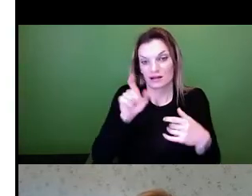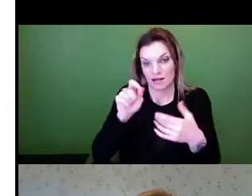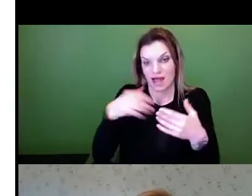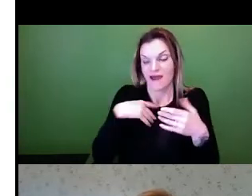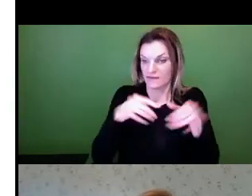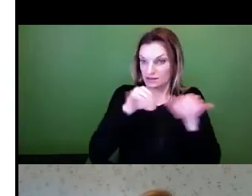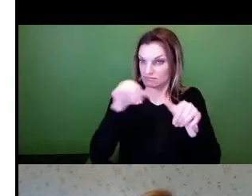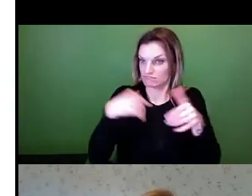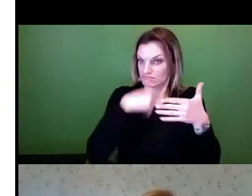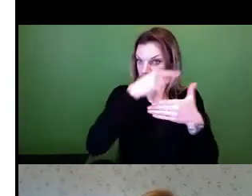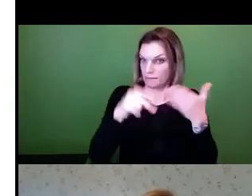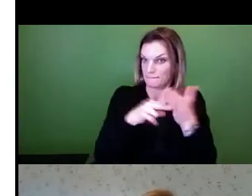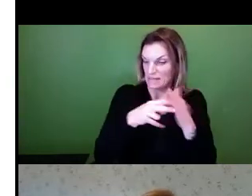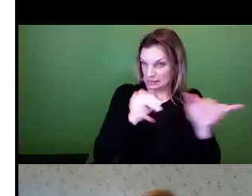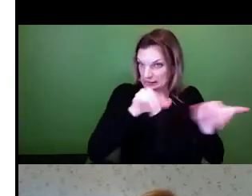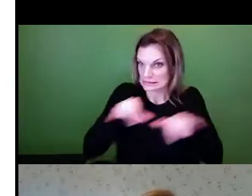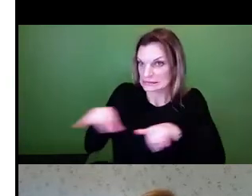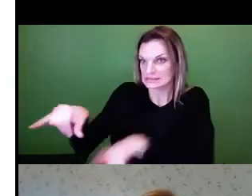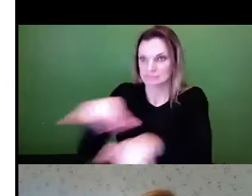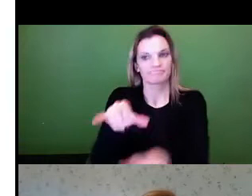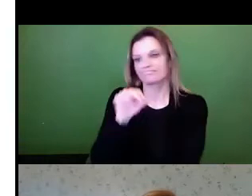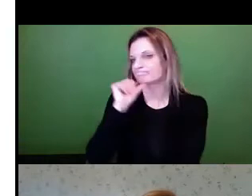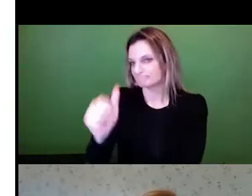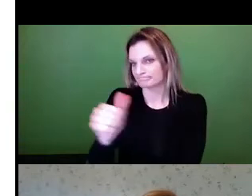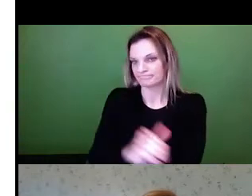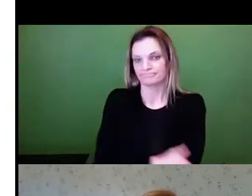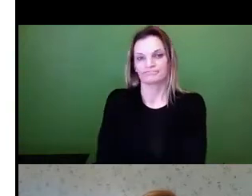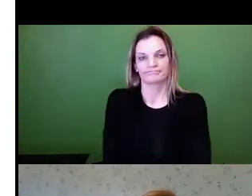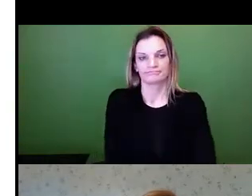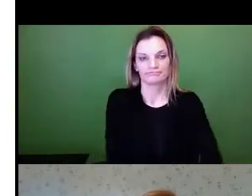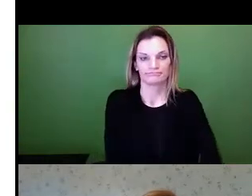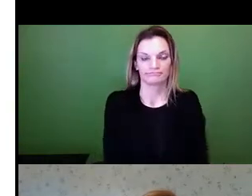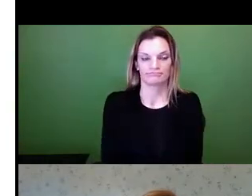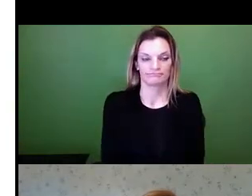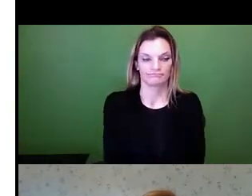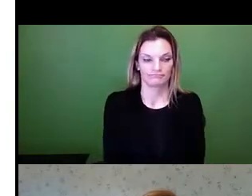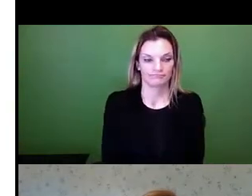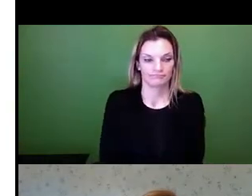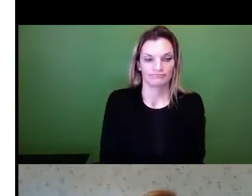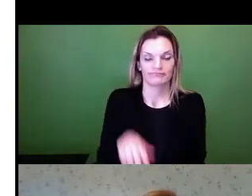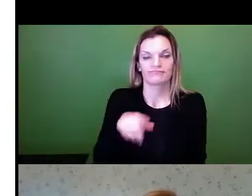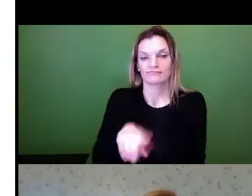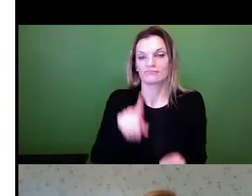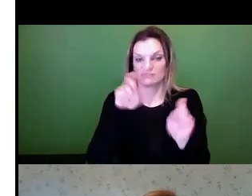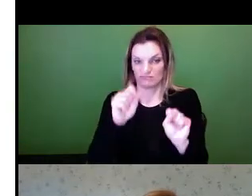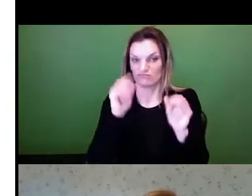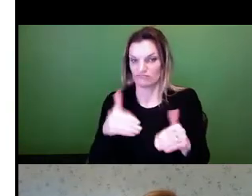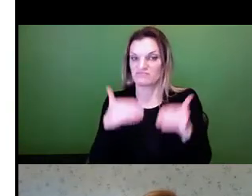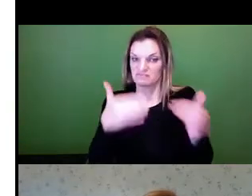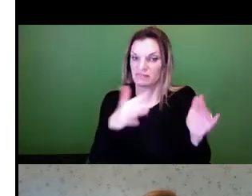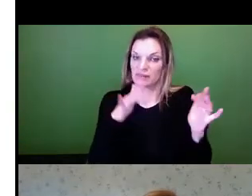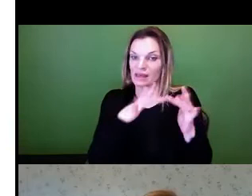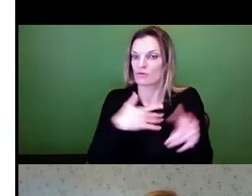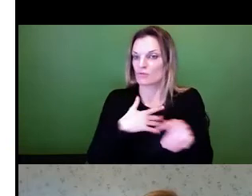So please contact our SET Division Consultation Education and Training Division at their number